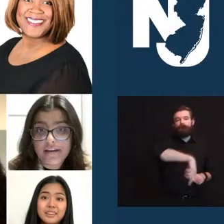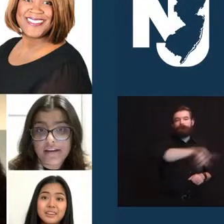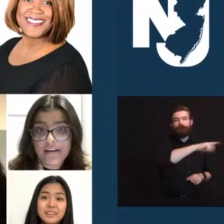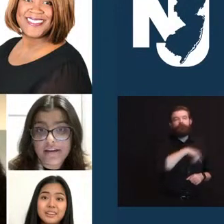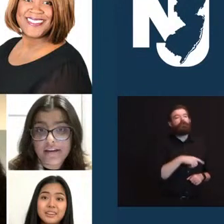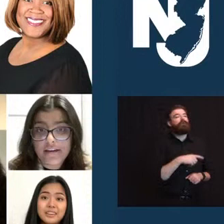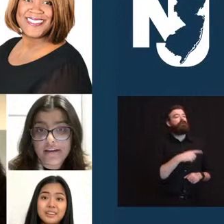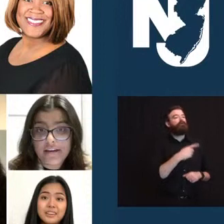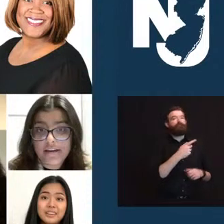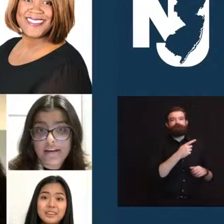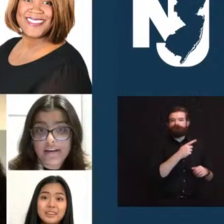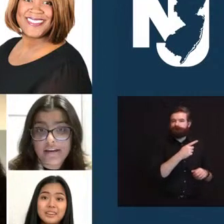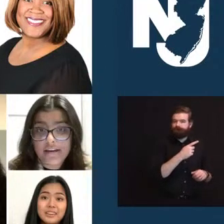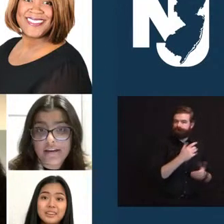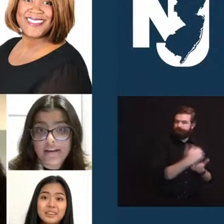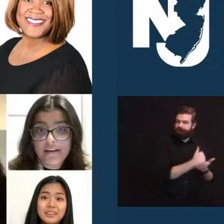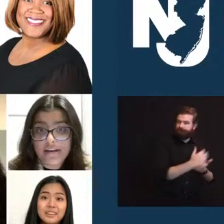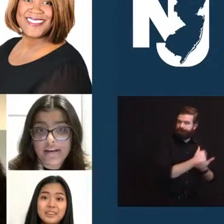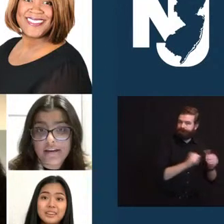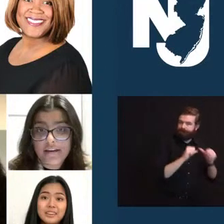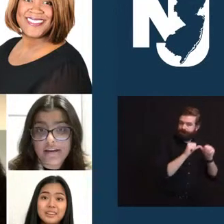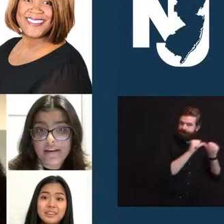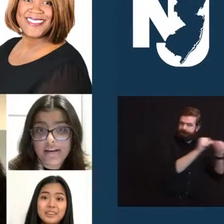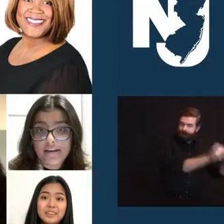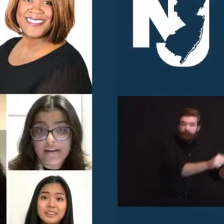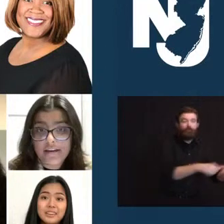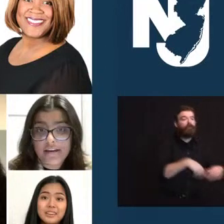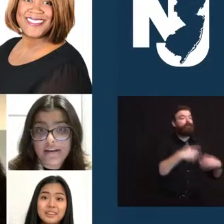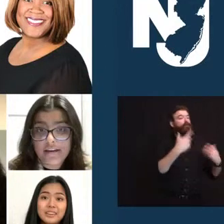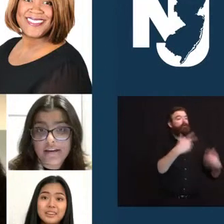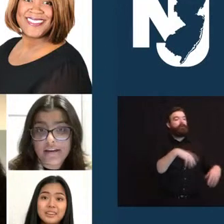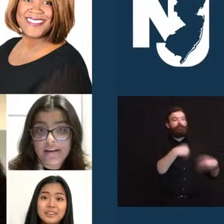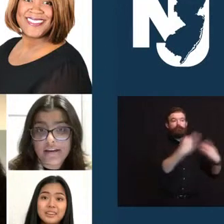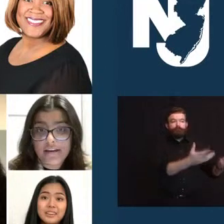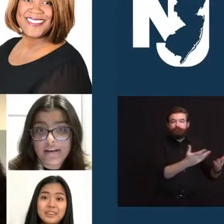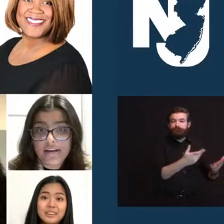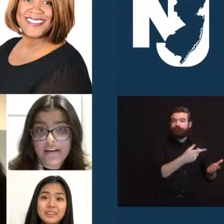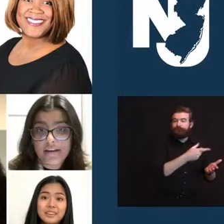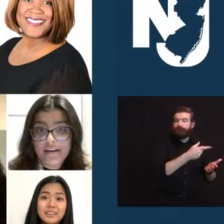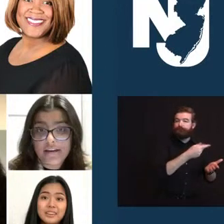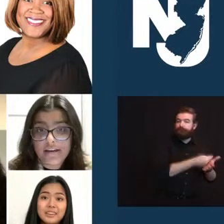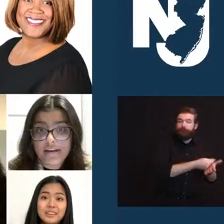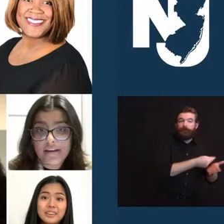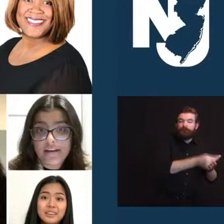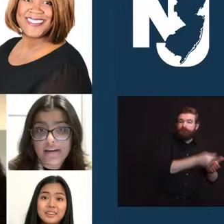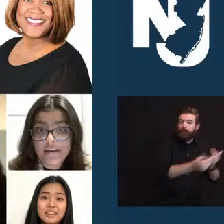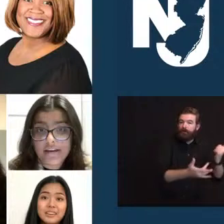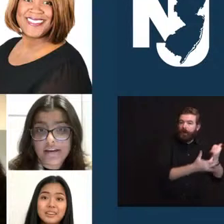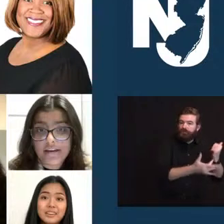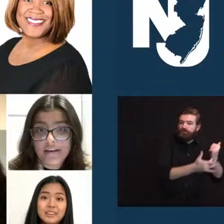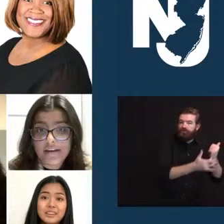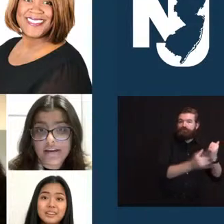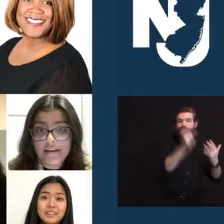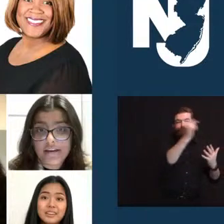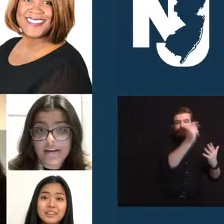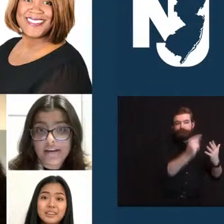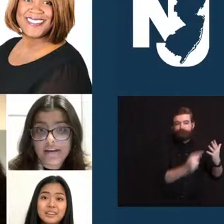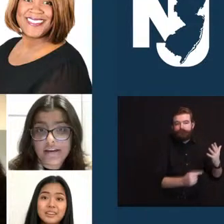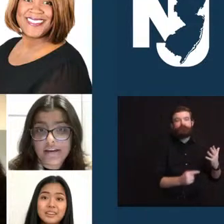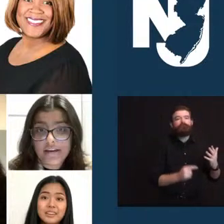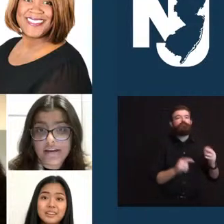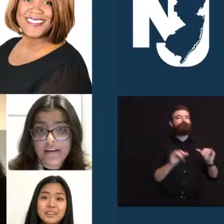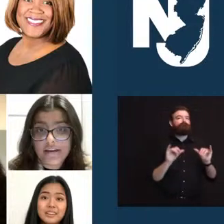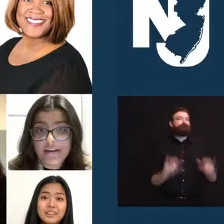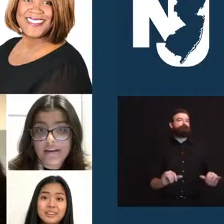musicians safely engaged and learning, and to continue providing needs-based scholarships for their students. I had the